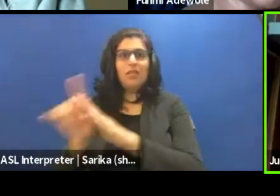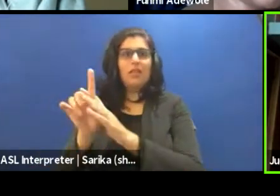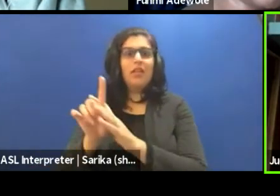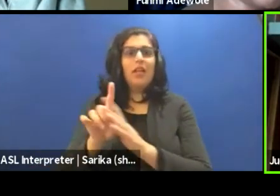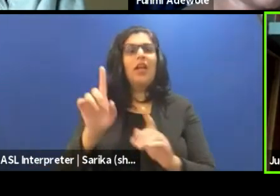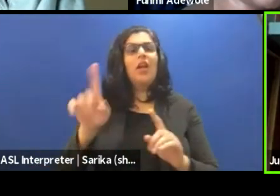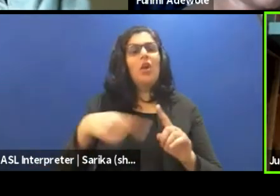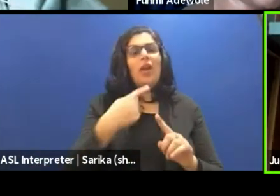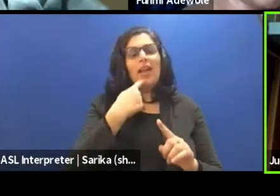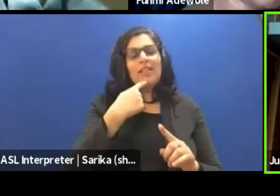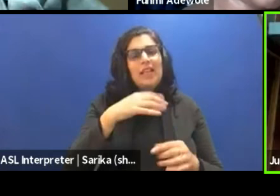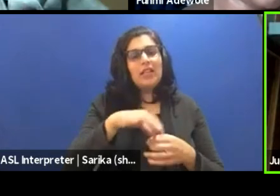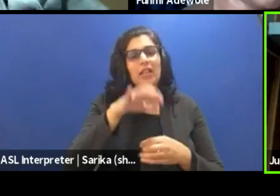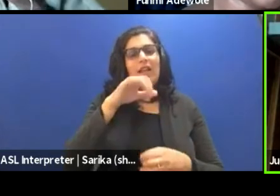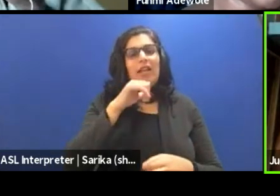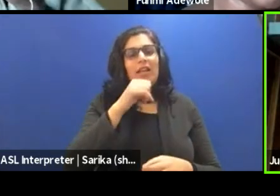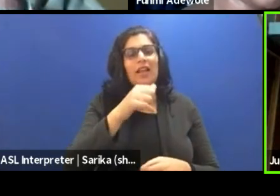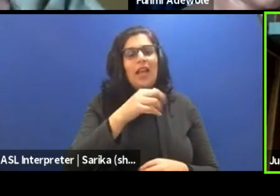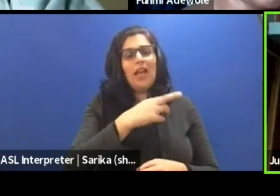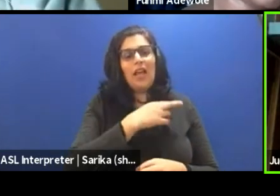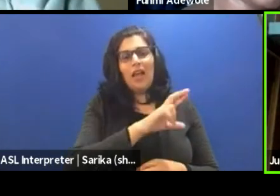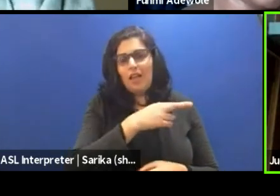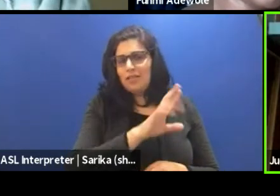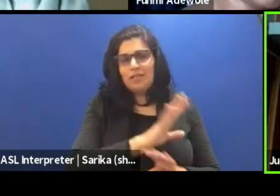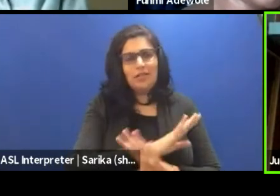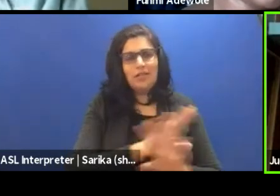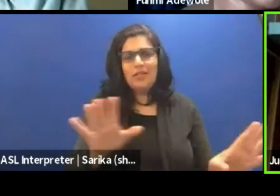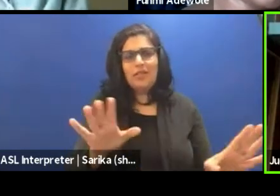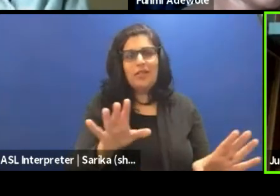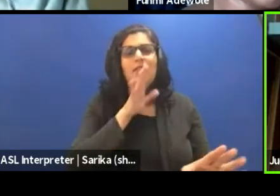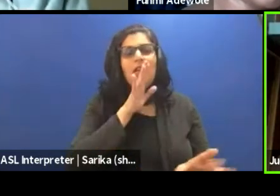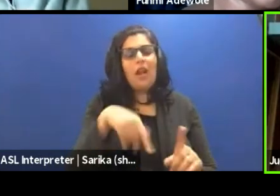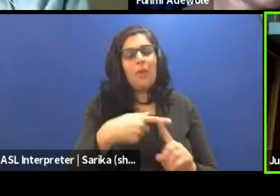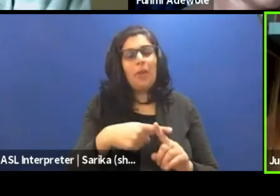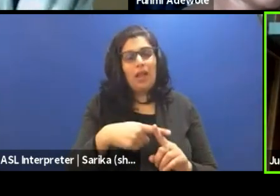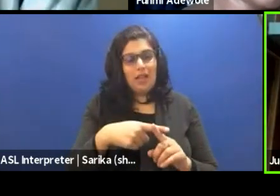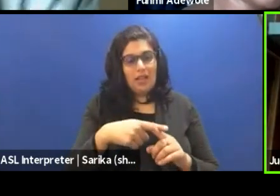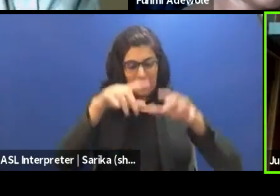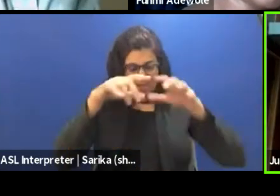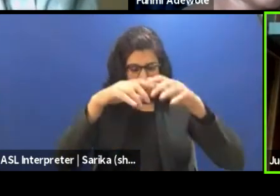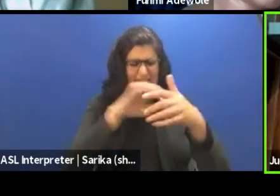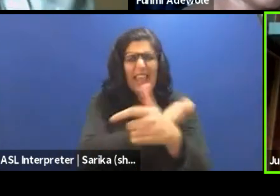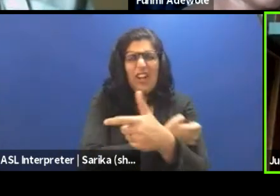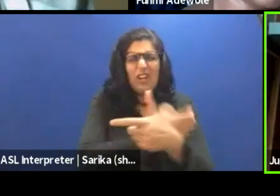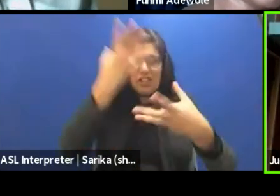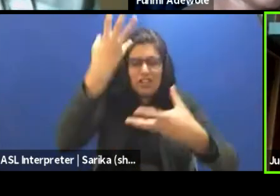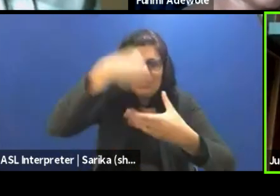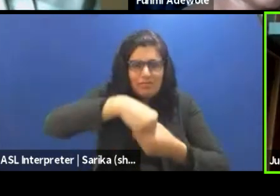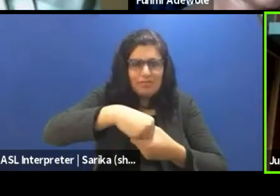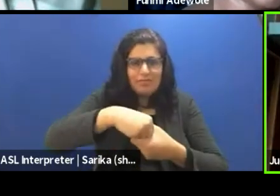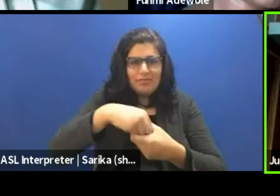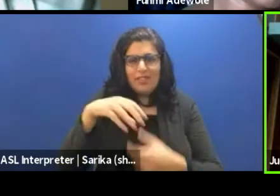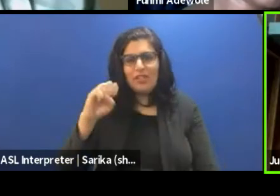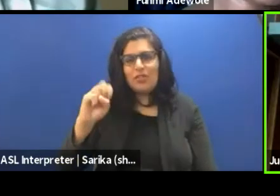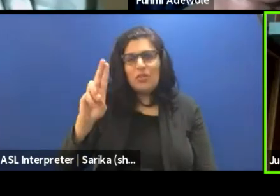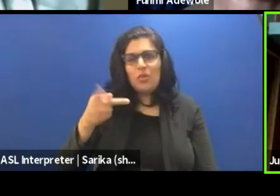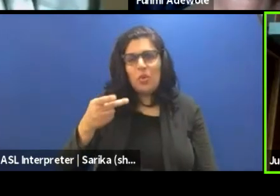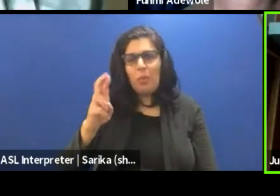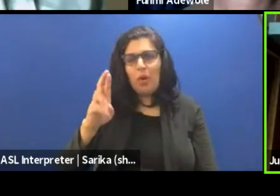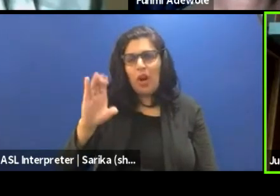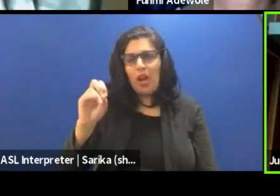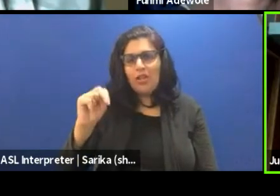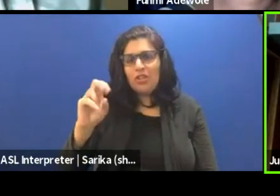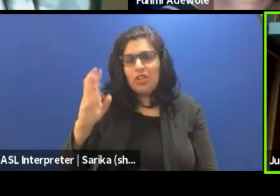spiritual, I'm not talking about Christianity, Islam or whatever. I'm just talking about the energies or the super conscious that exists, that is outside